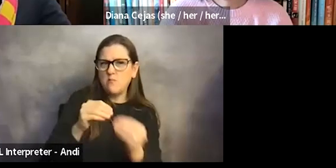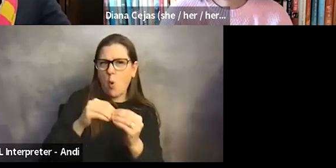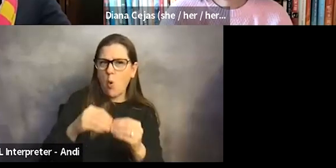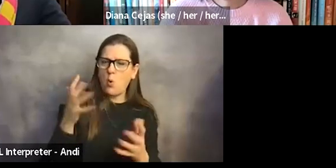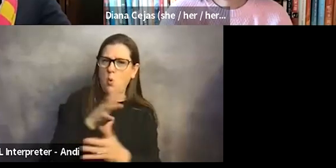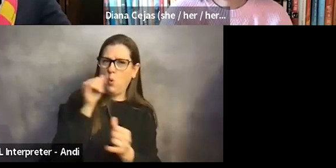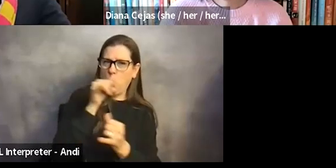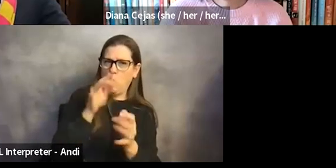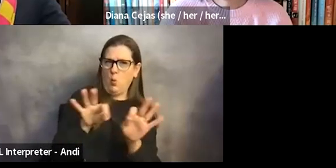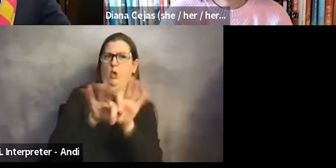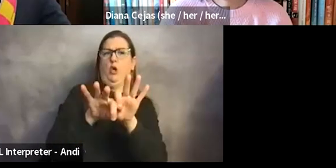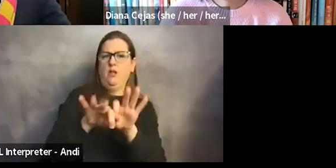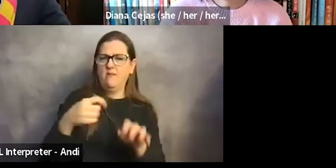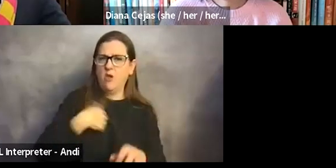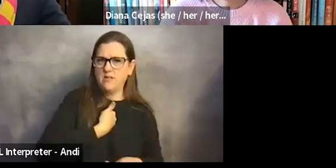are true.